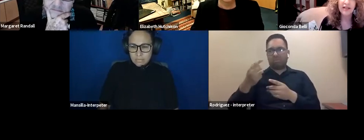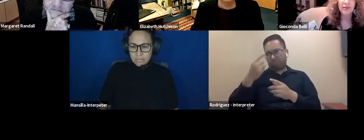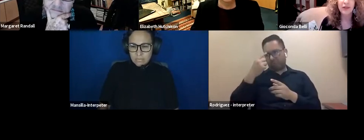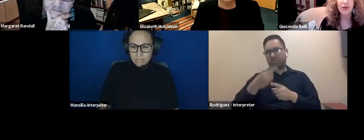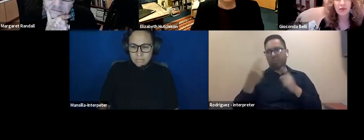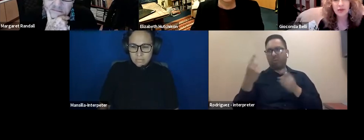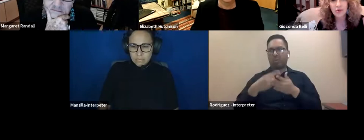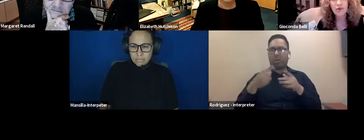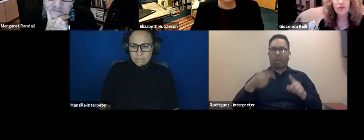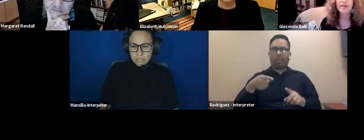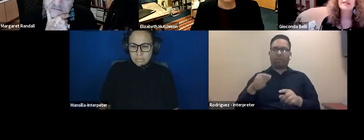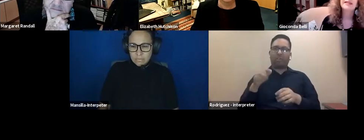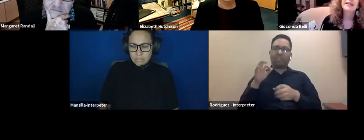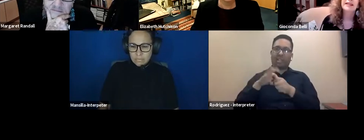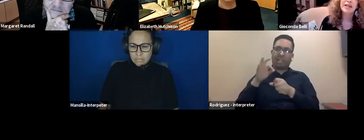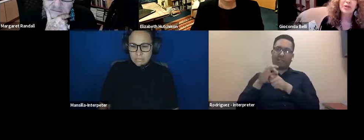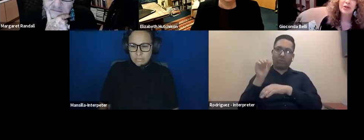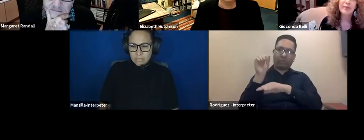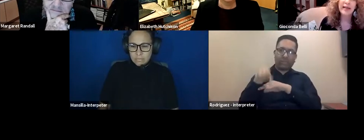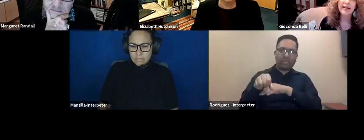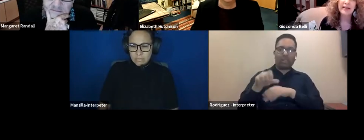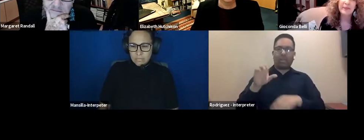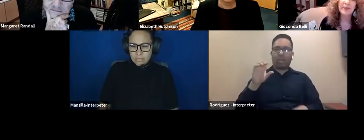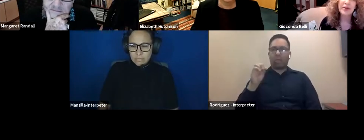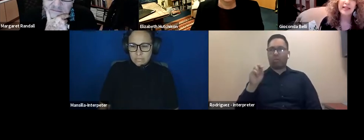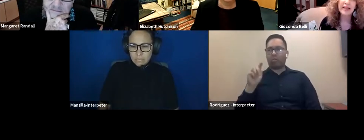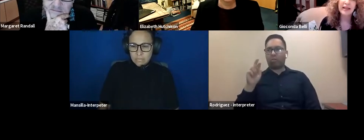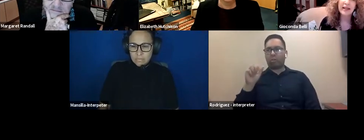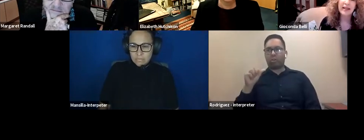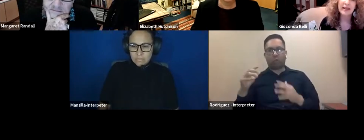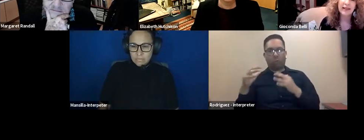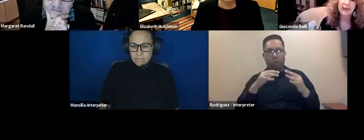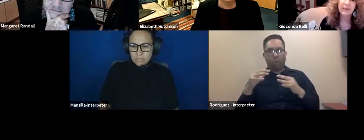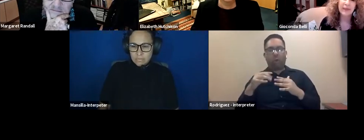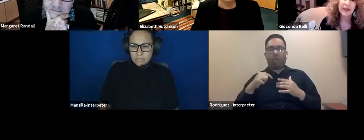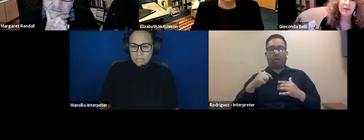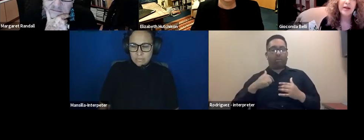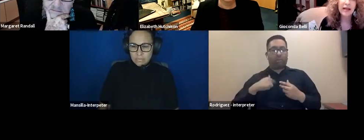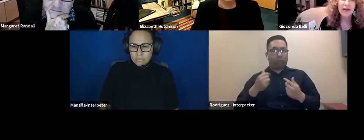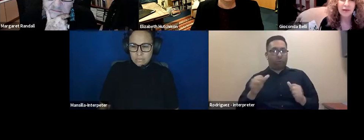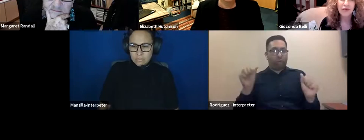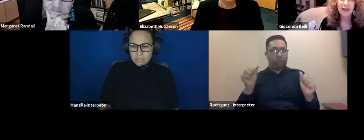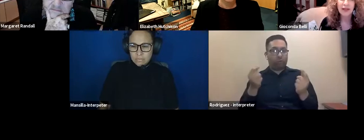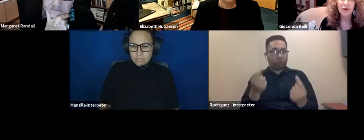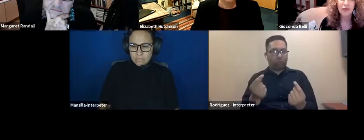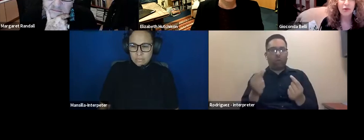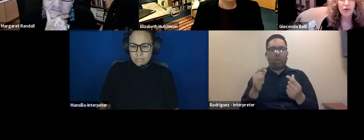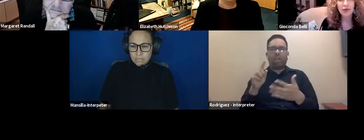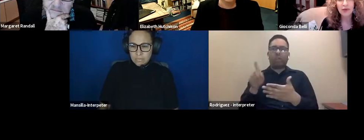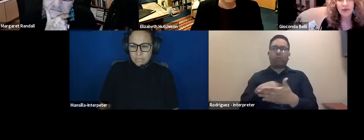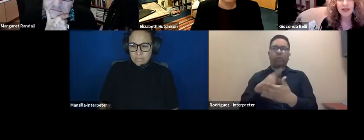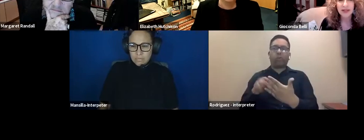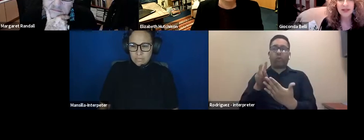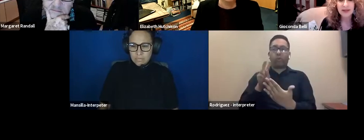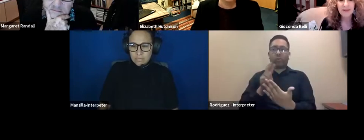defeat, with the contra war. I tried to make a critical, uh, reading of what, of